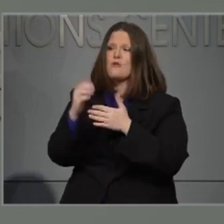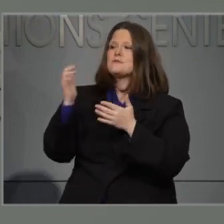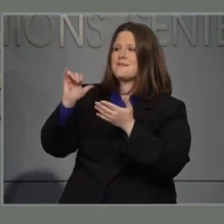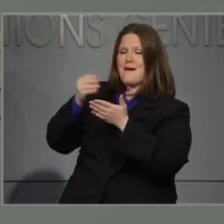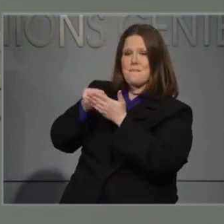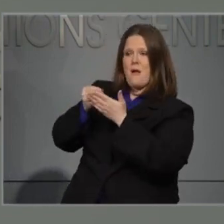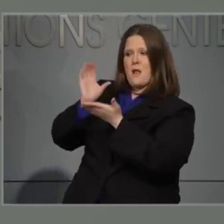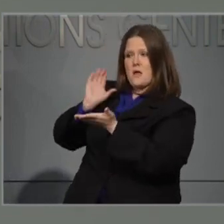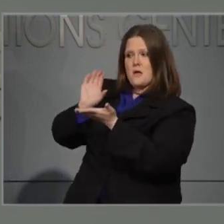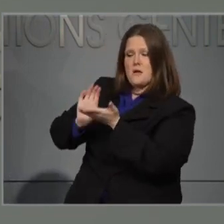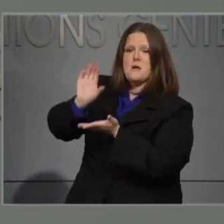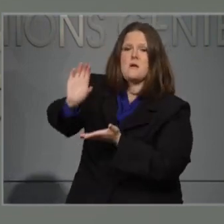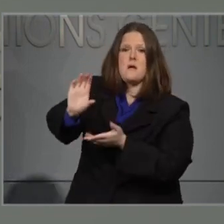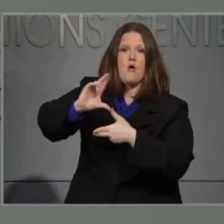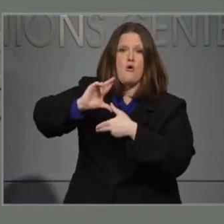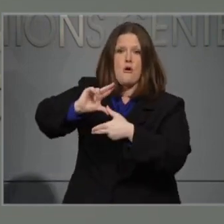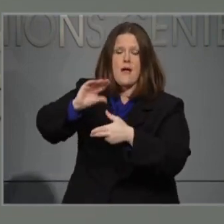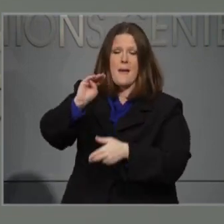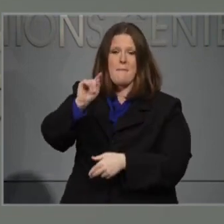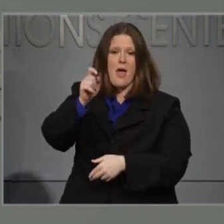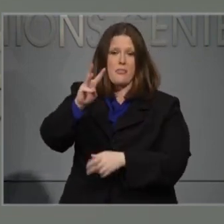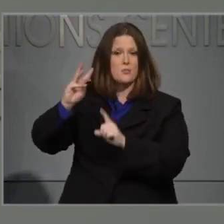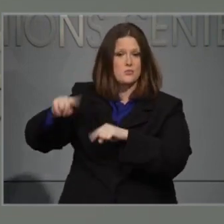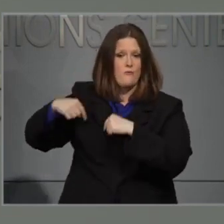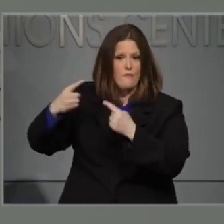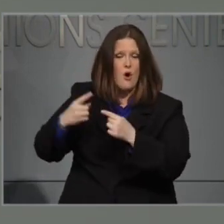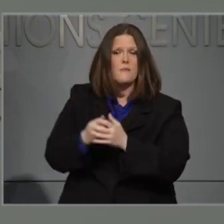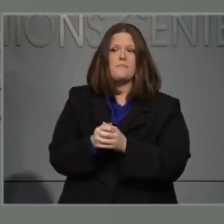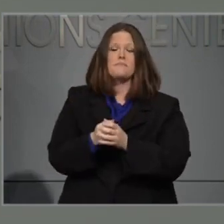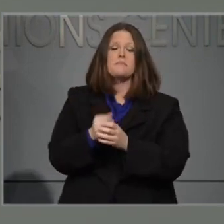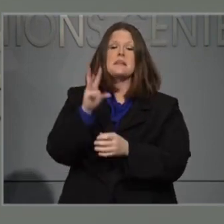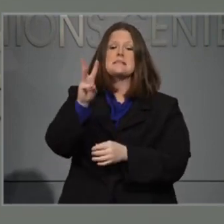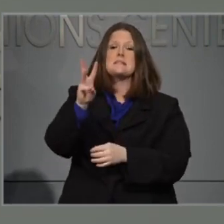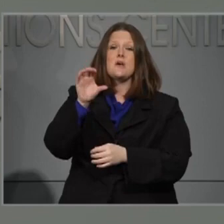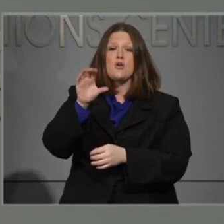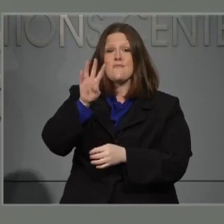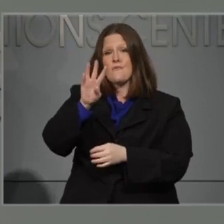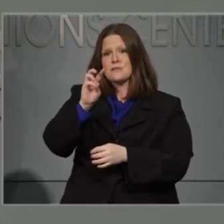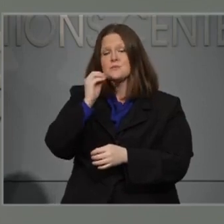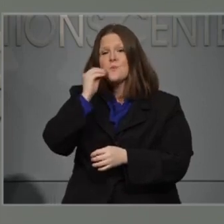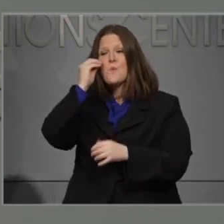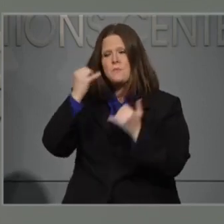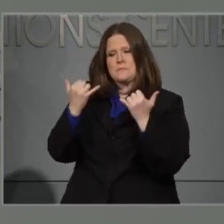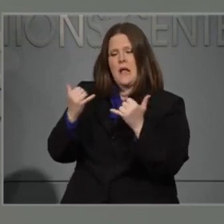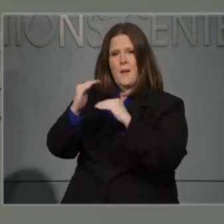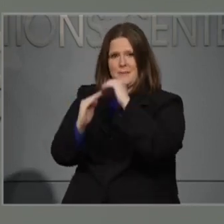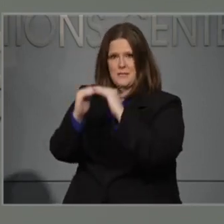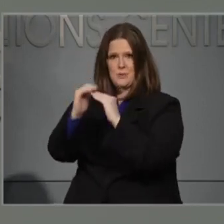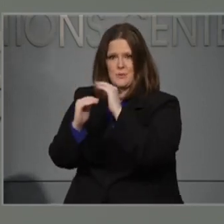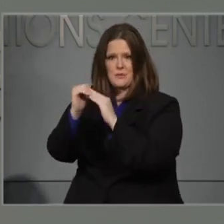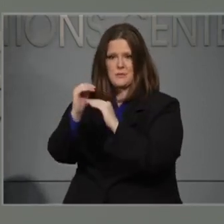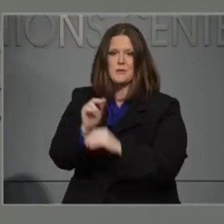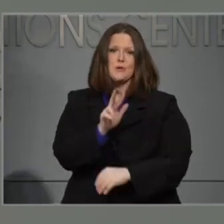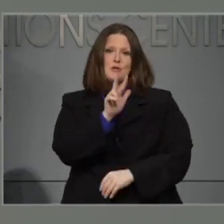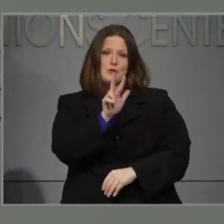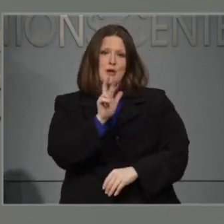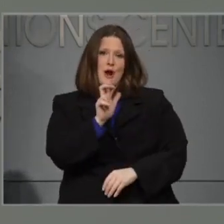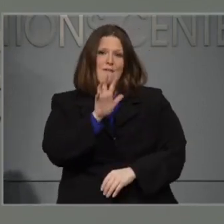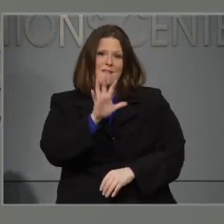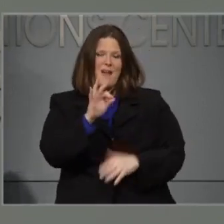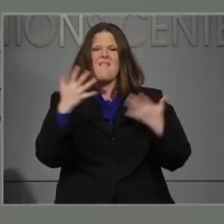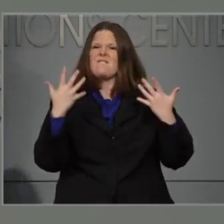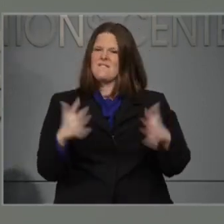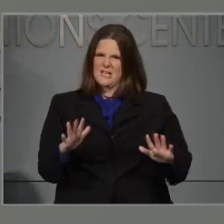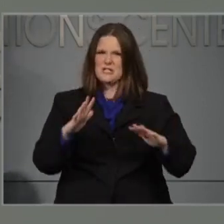Matthew recovery, and we have a total of 646 homes that are in the construction process, with 359 of those already complete.